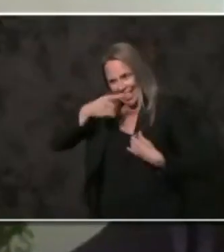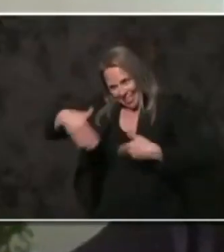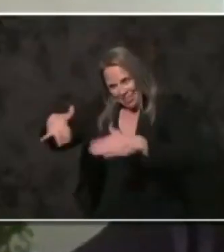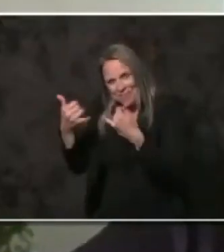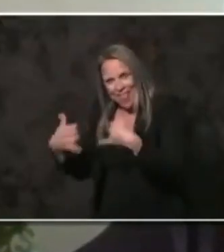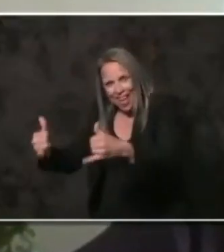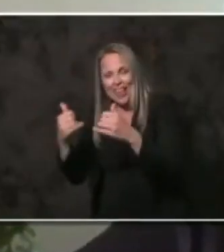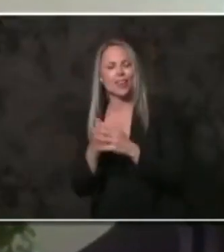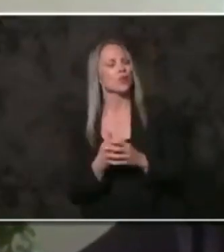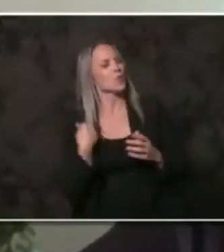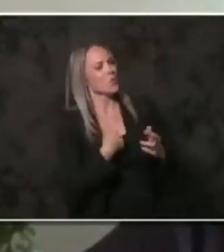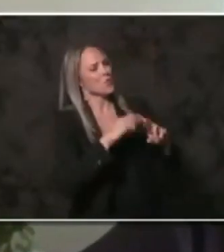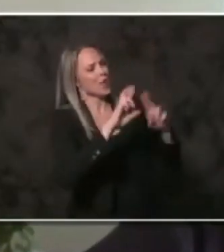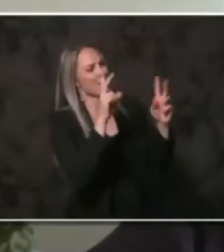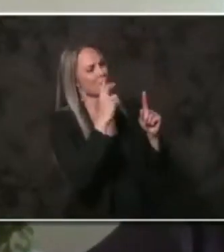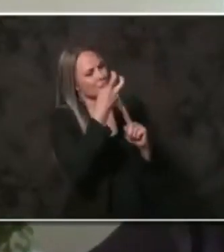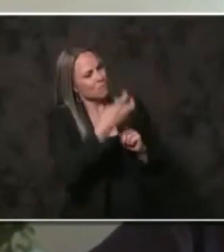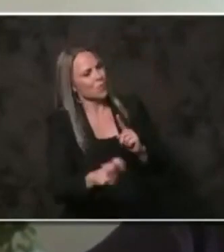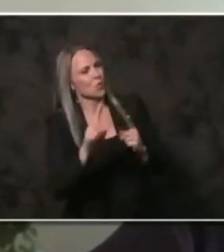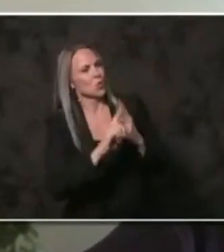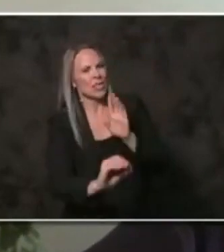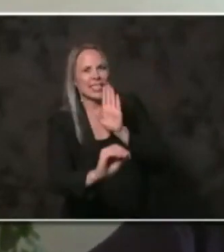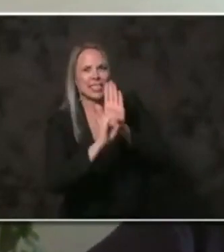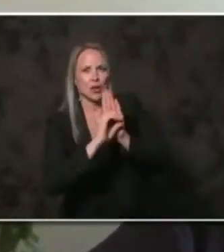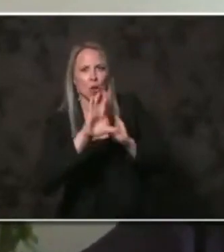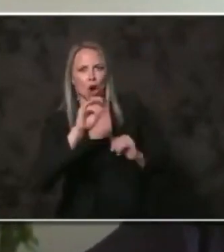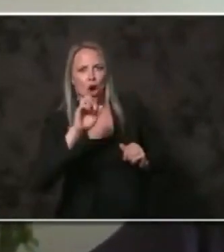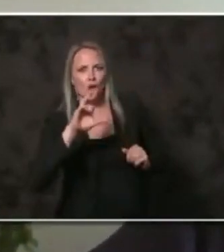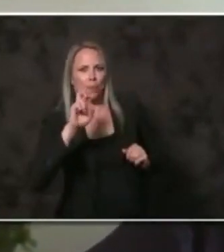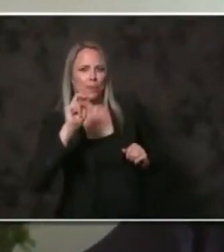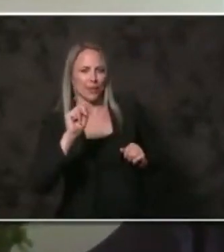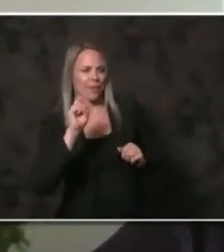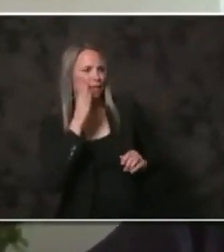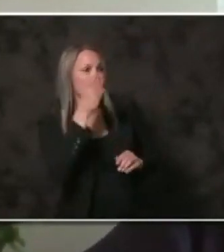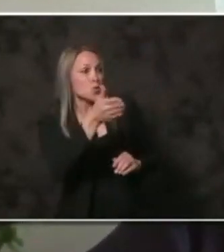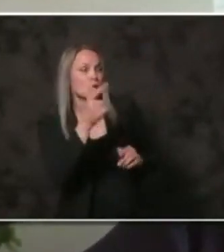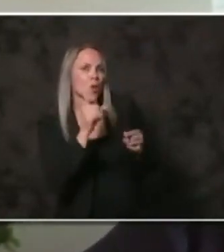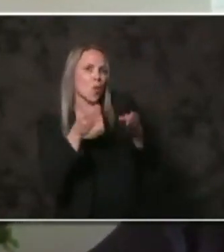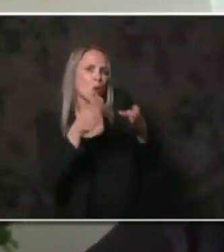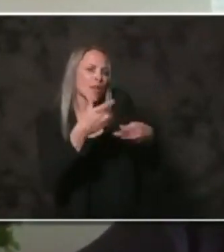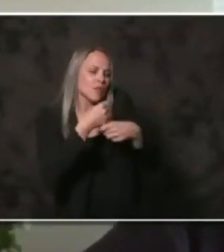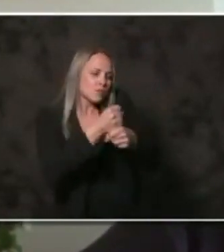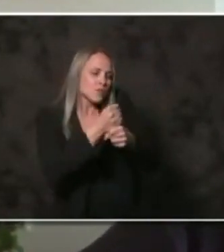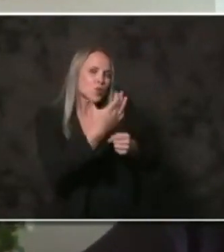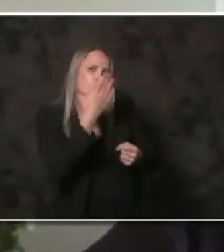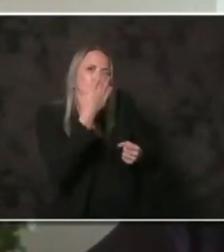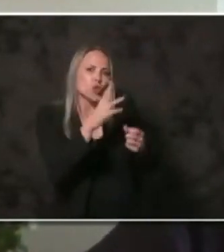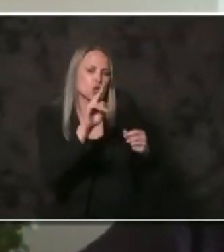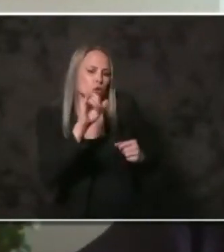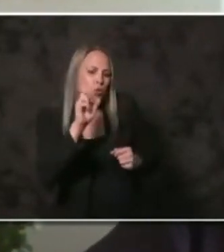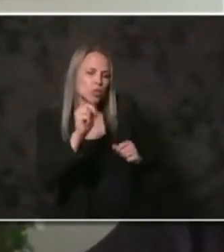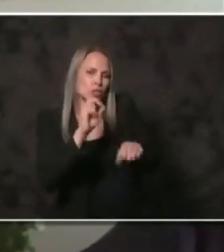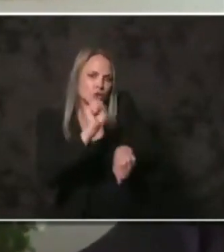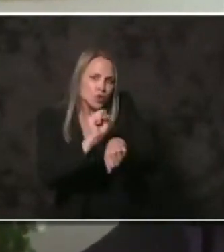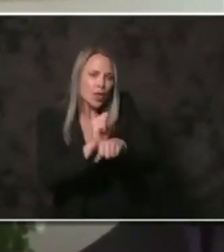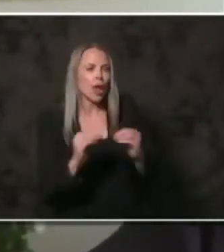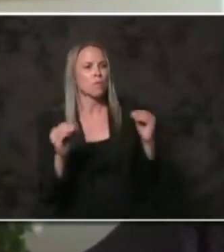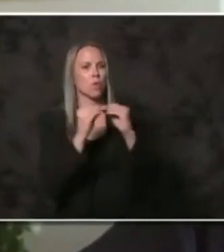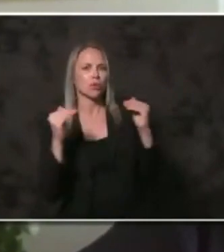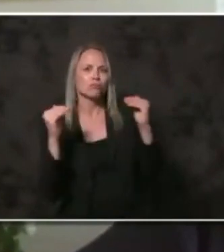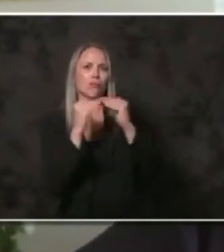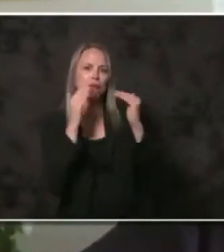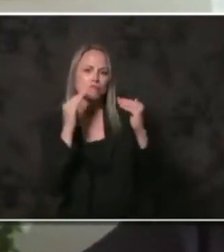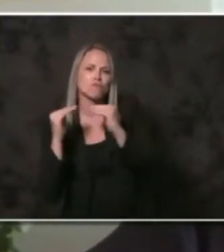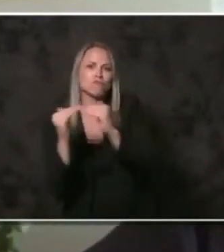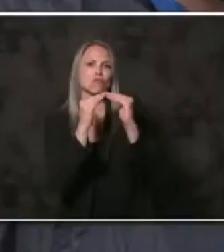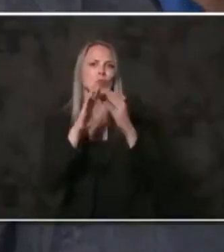are ready for a transition to a zero-carbon future in a way that creates good union jobs and more just and equitable